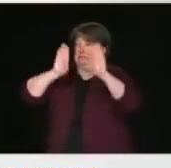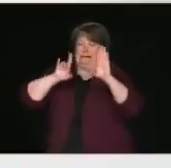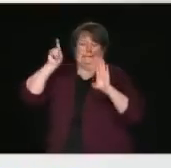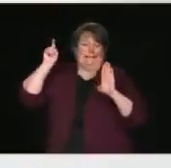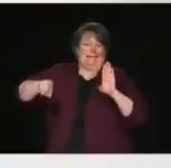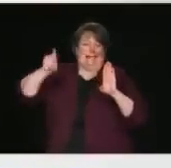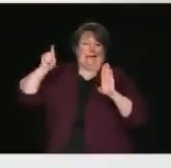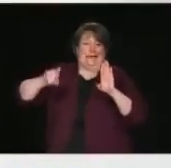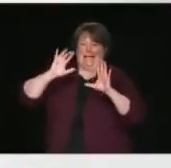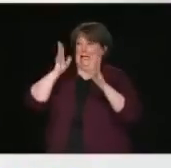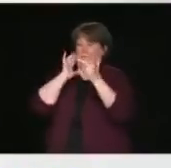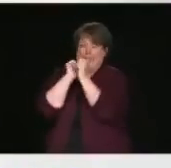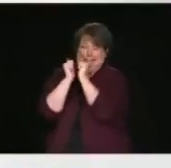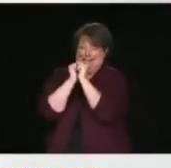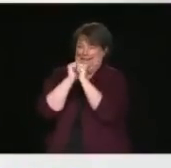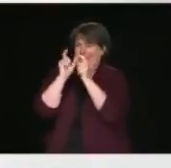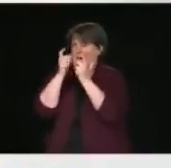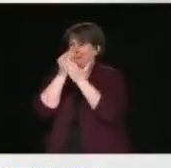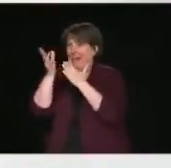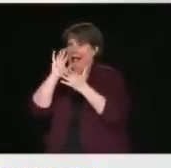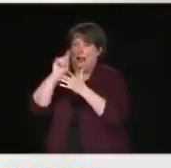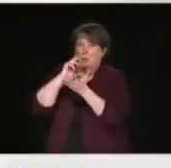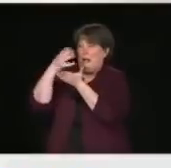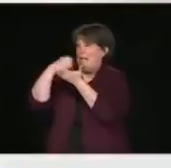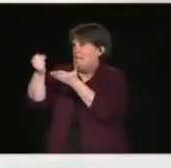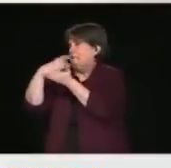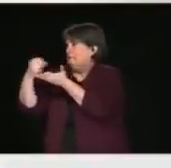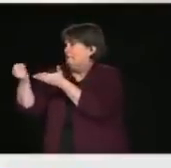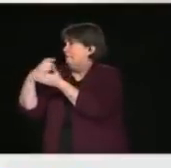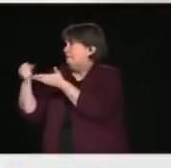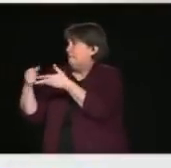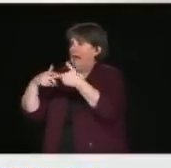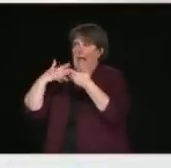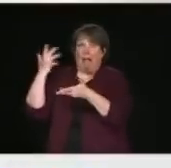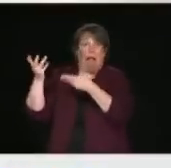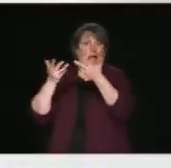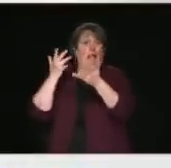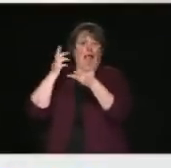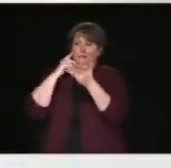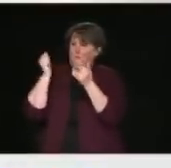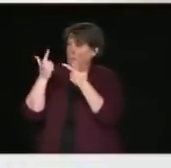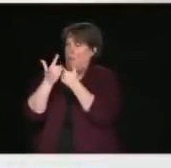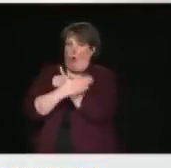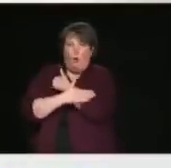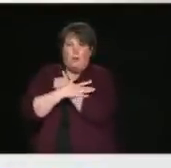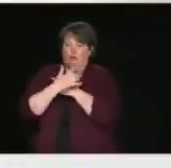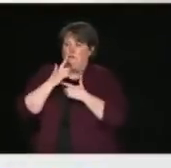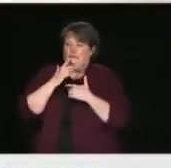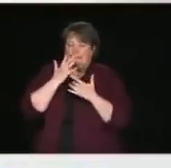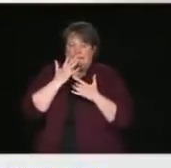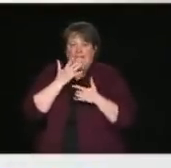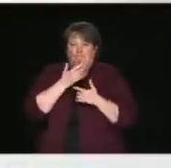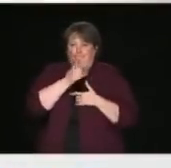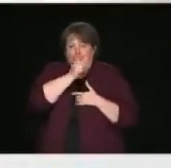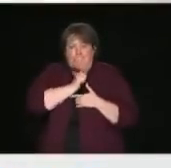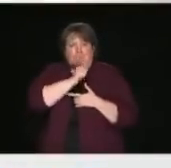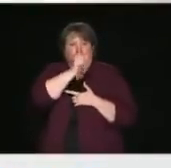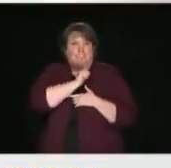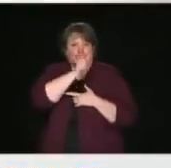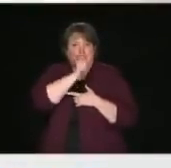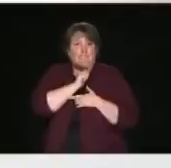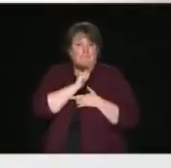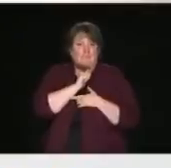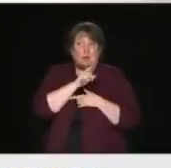and every country in the world is doing its best in a truly fierce competition